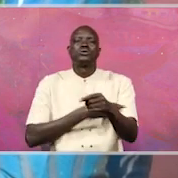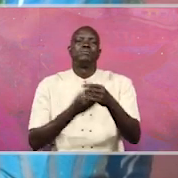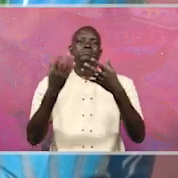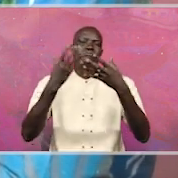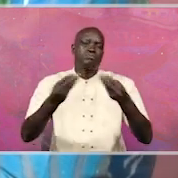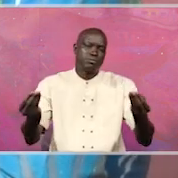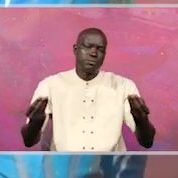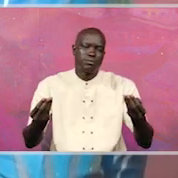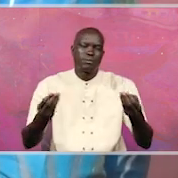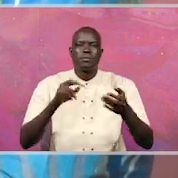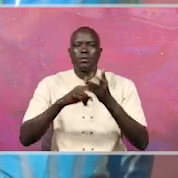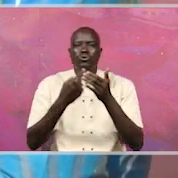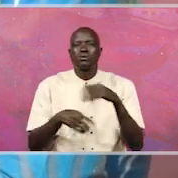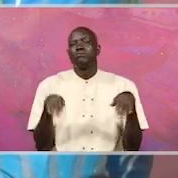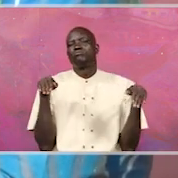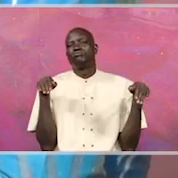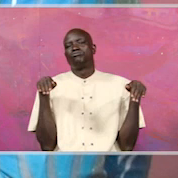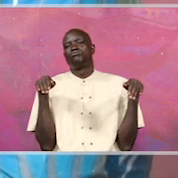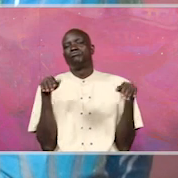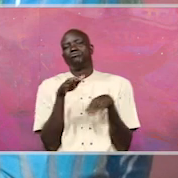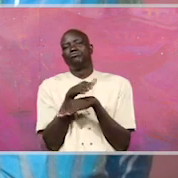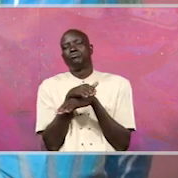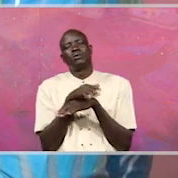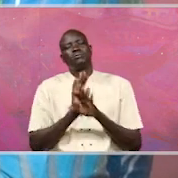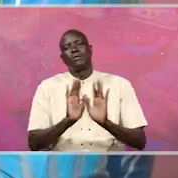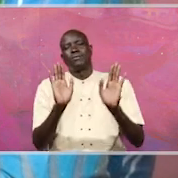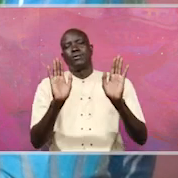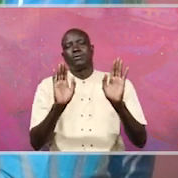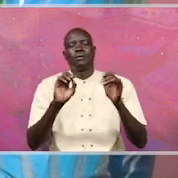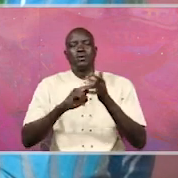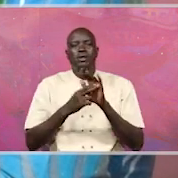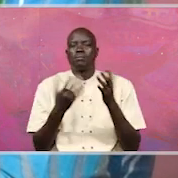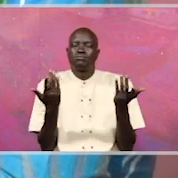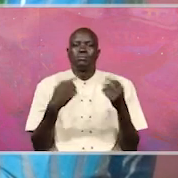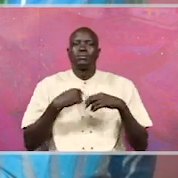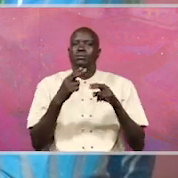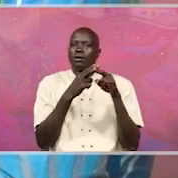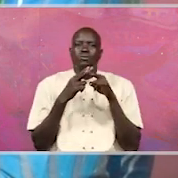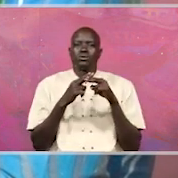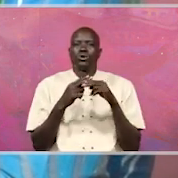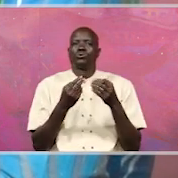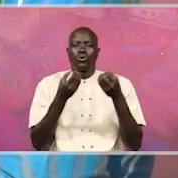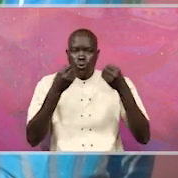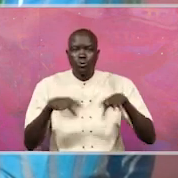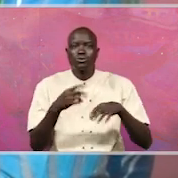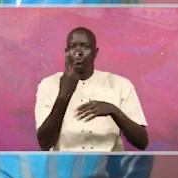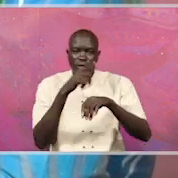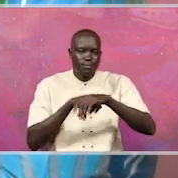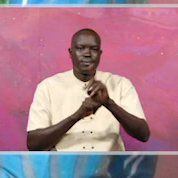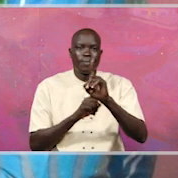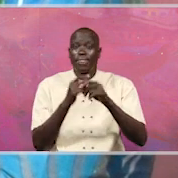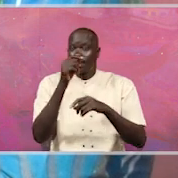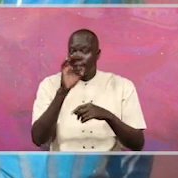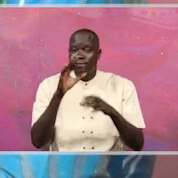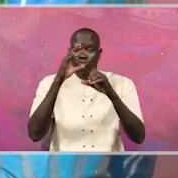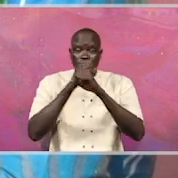So what do you do? You sit back. At least you lose once, you don't lose twice. So that is the problem. Once there is no trust, people must know